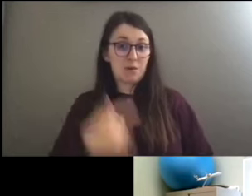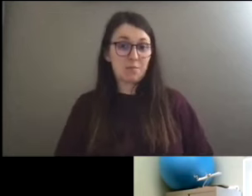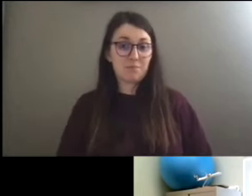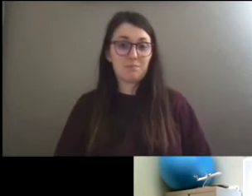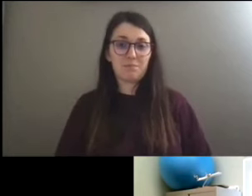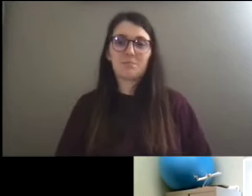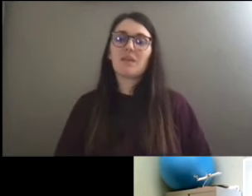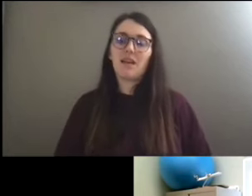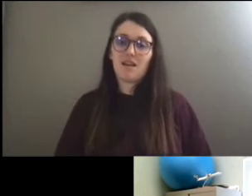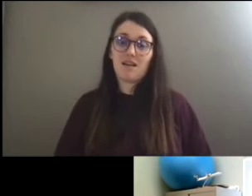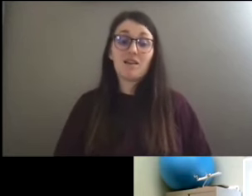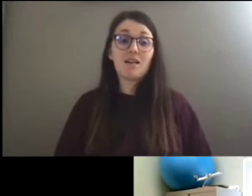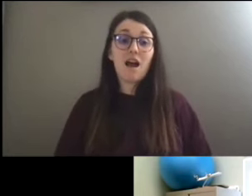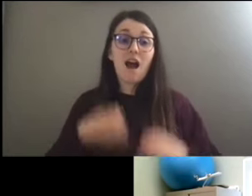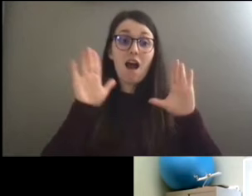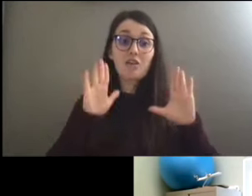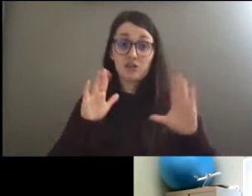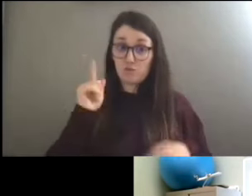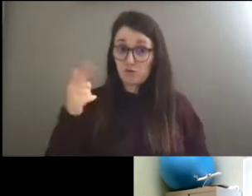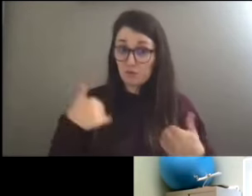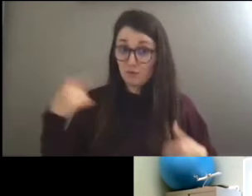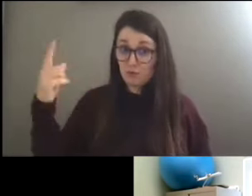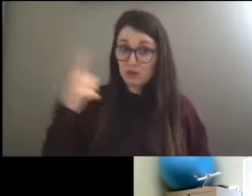Awesome. Do you have a question for Mr. Andrew?